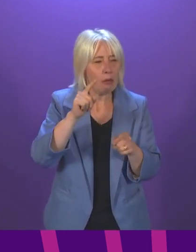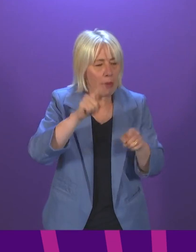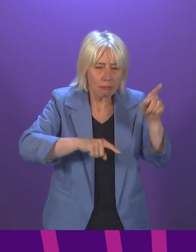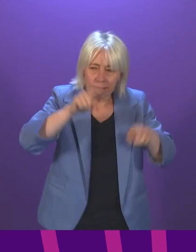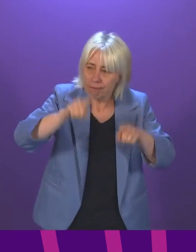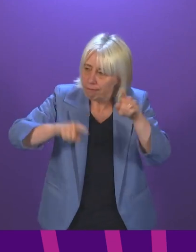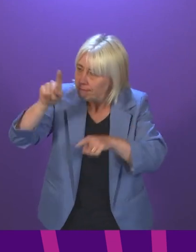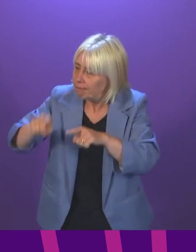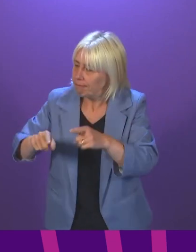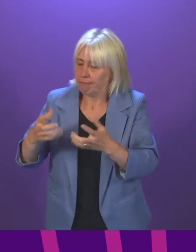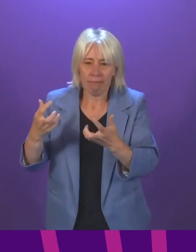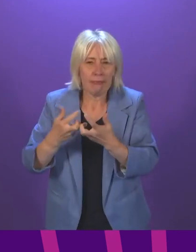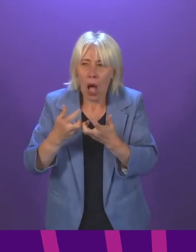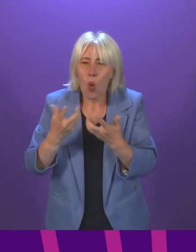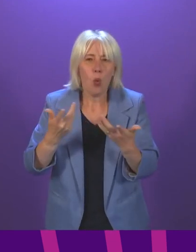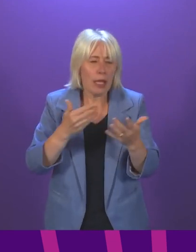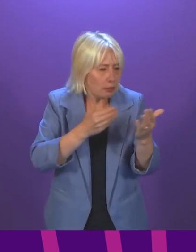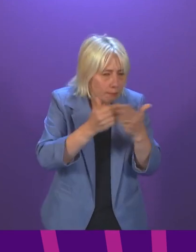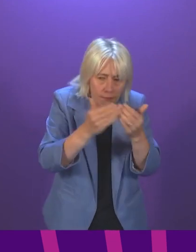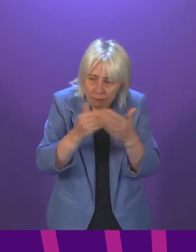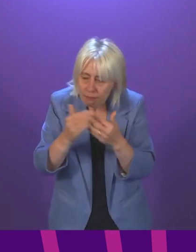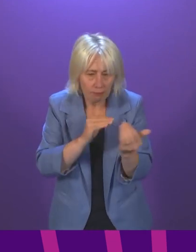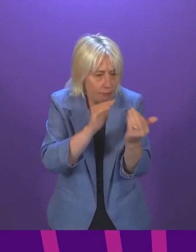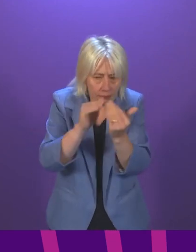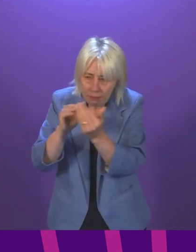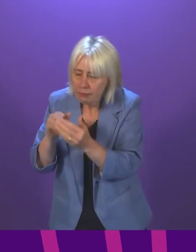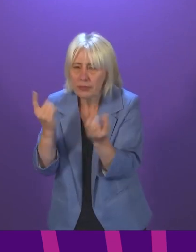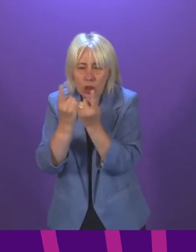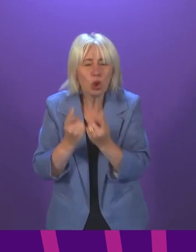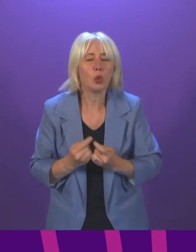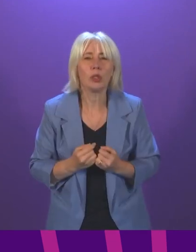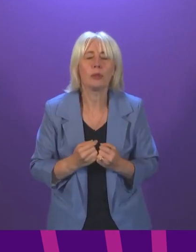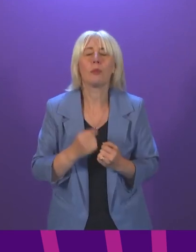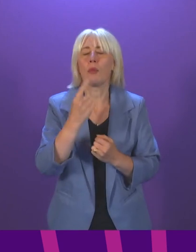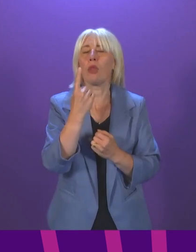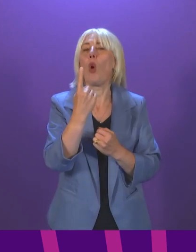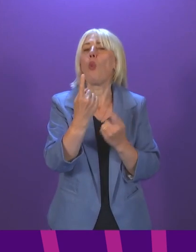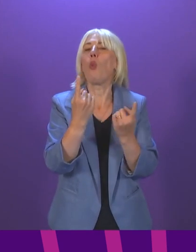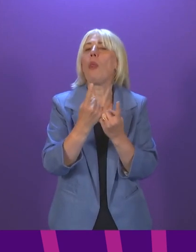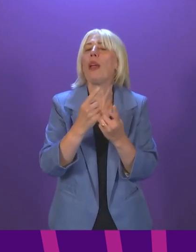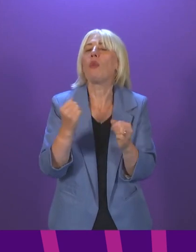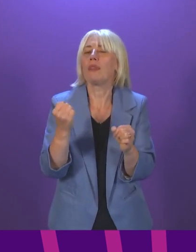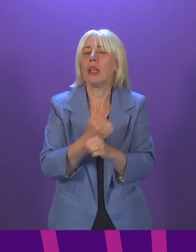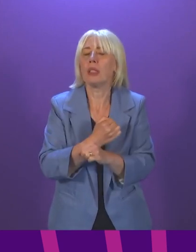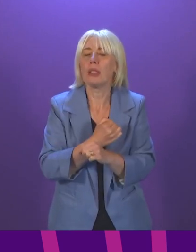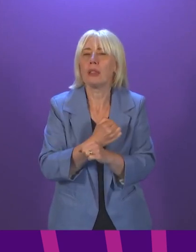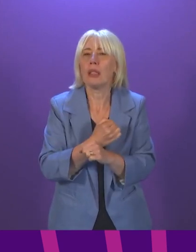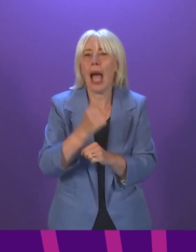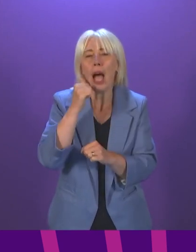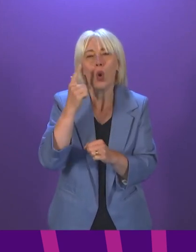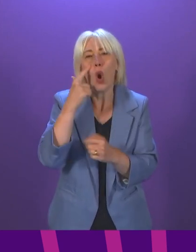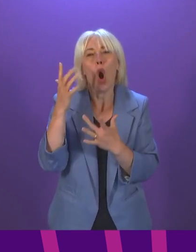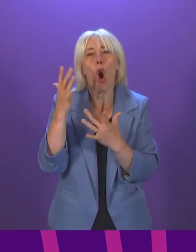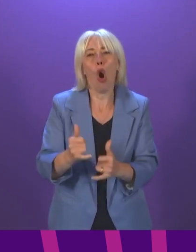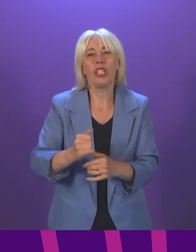need to seek to tackle and address that. We have one of the things we've done, which I know was narrated in the Audit